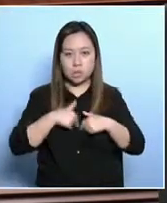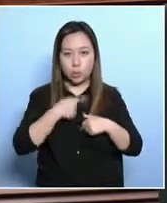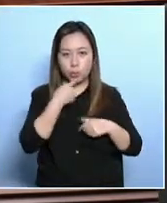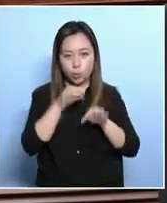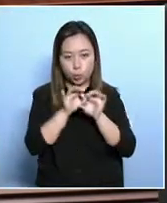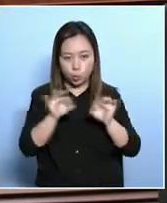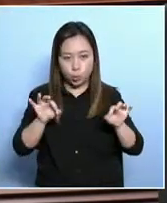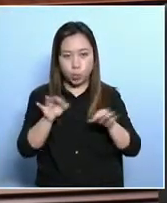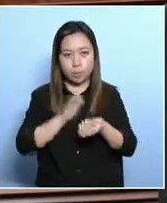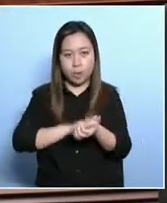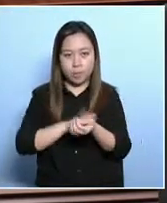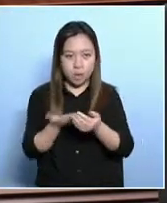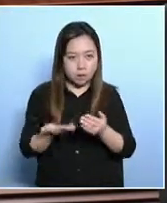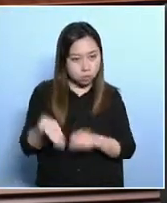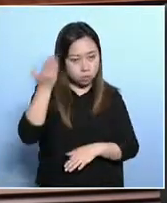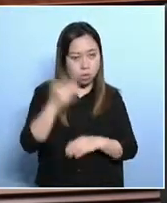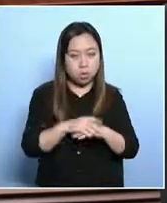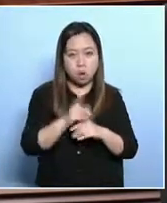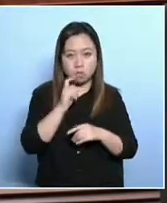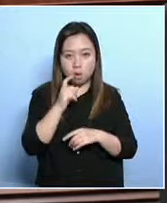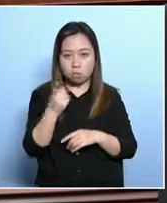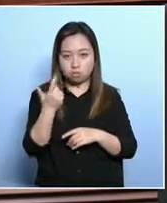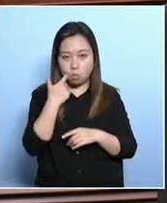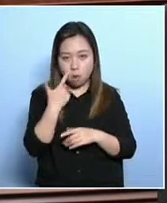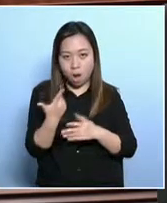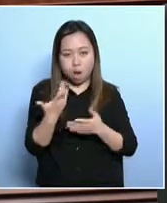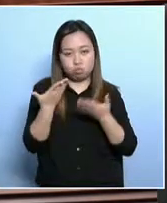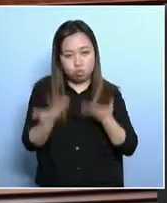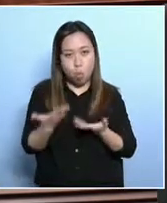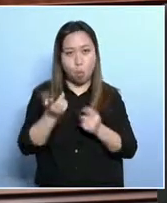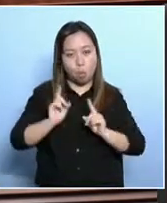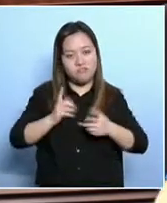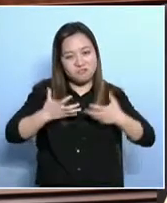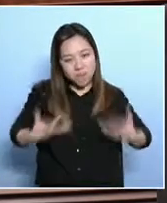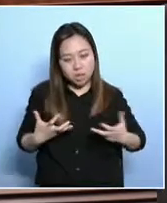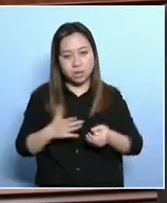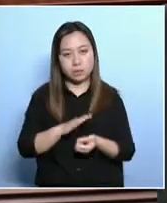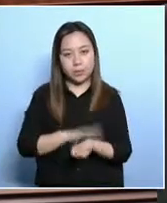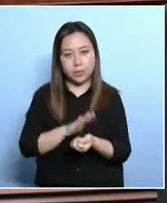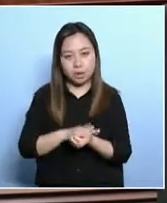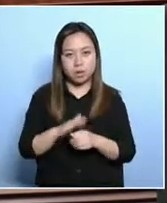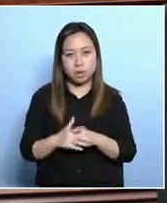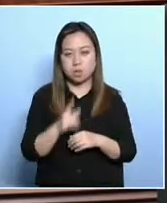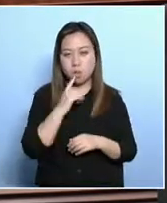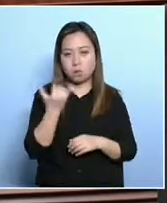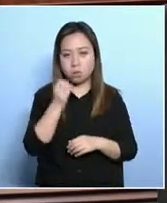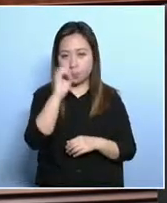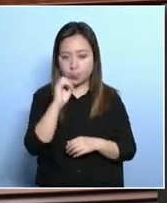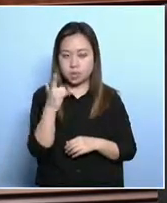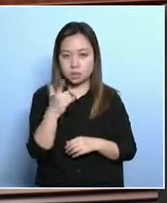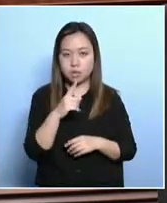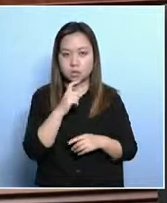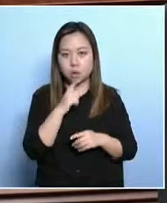the average person to suffer from cardiovascular problems. 40%